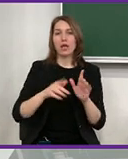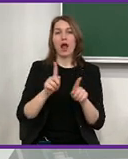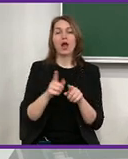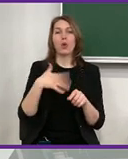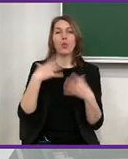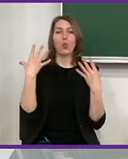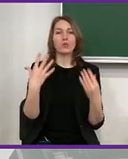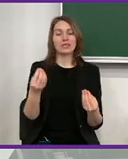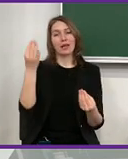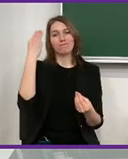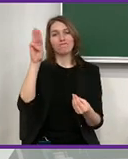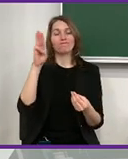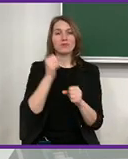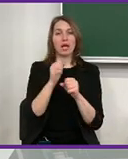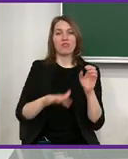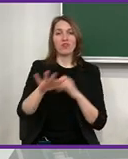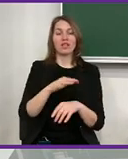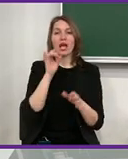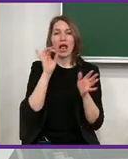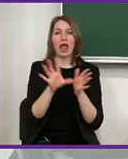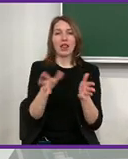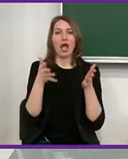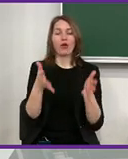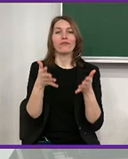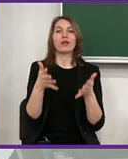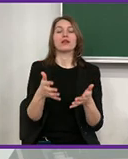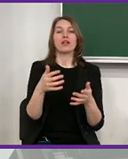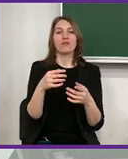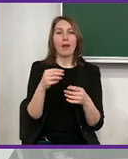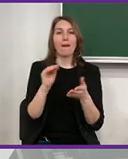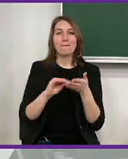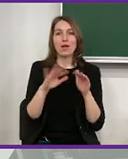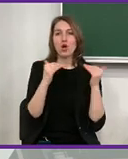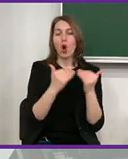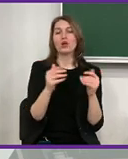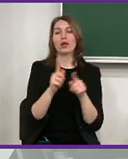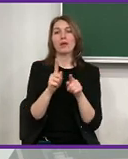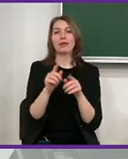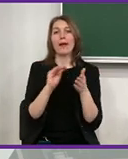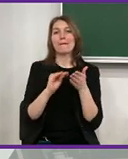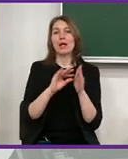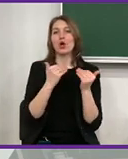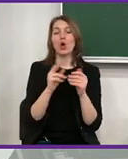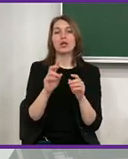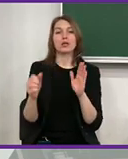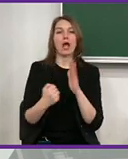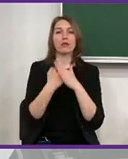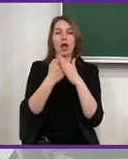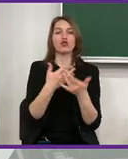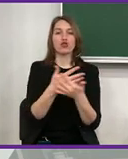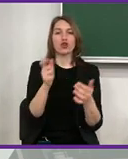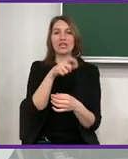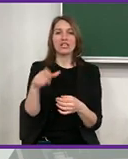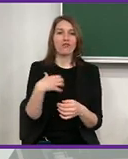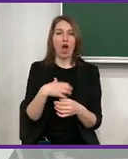and adequate qualitative employment environment, and here I am speaking